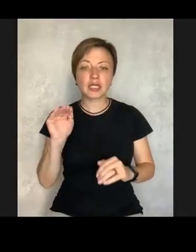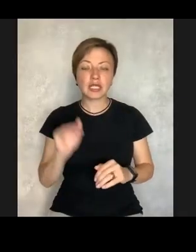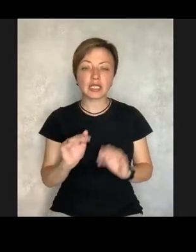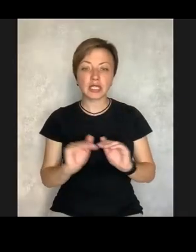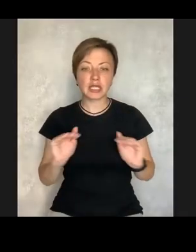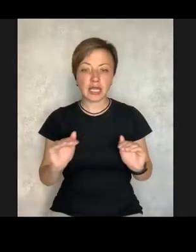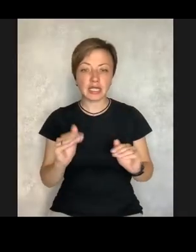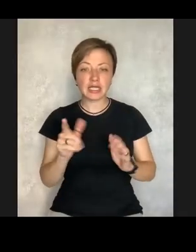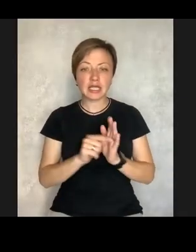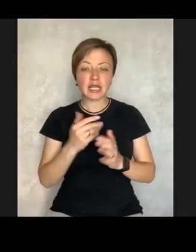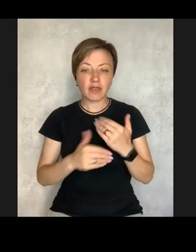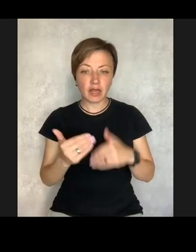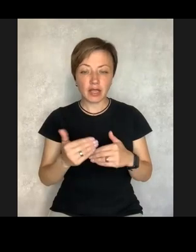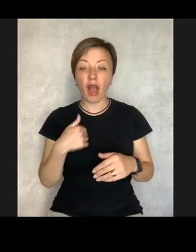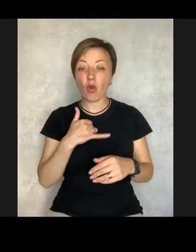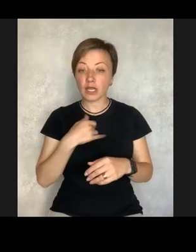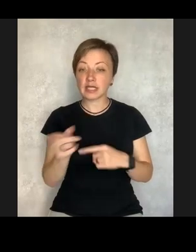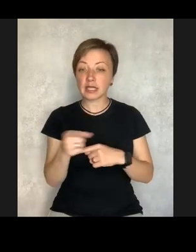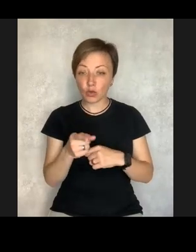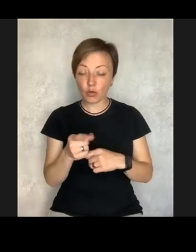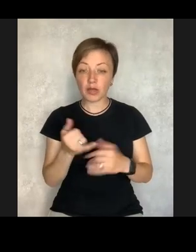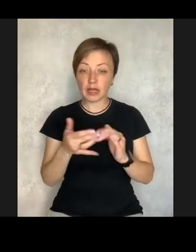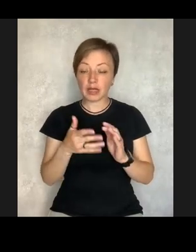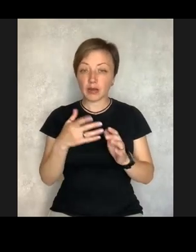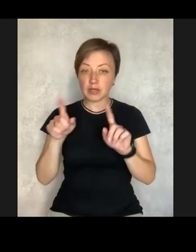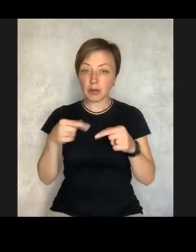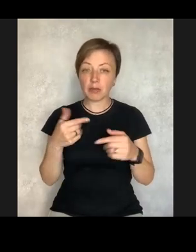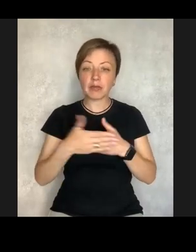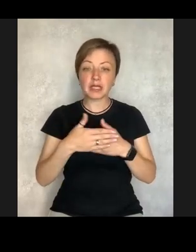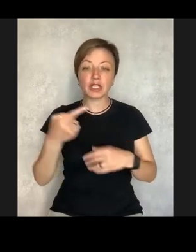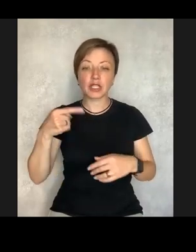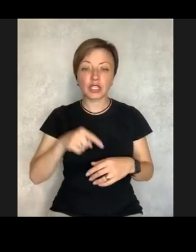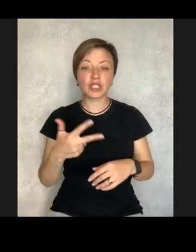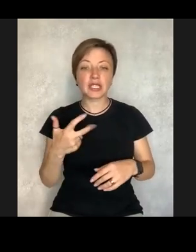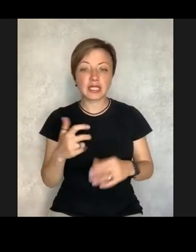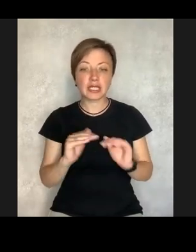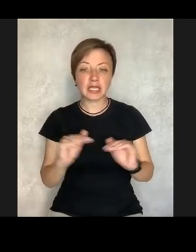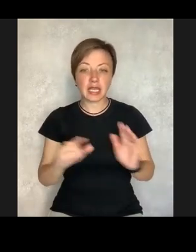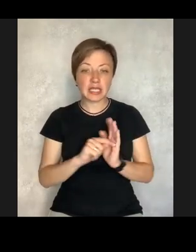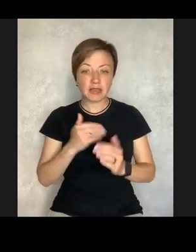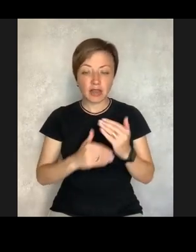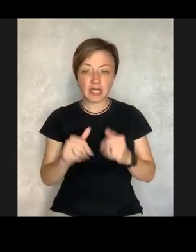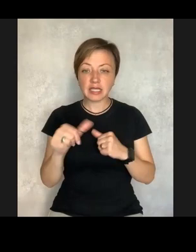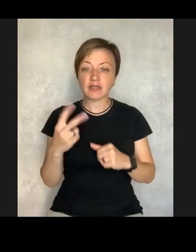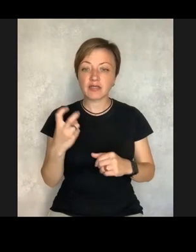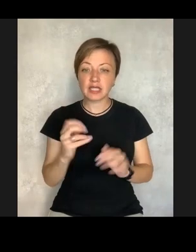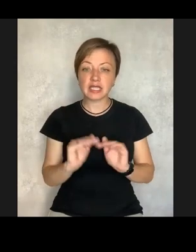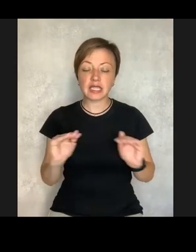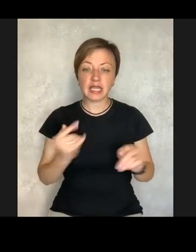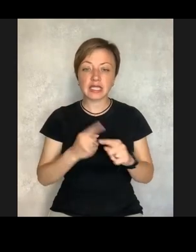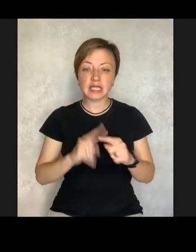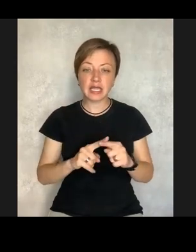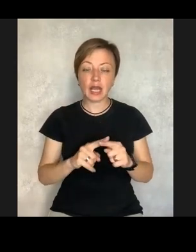we had about 164,000 children with disabilities. Recently, I also made the request that we have about 300